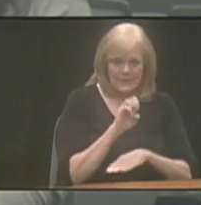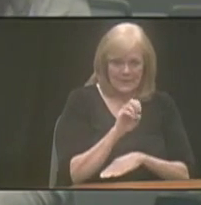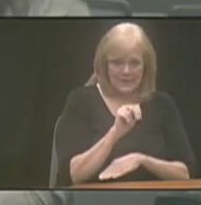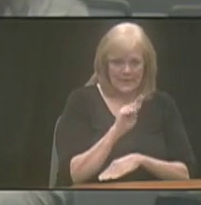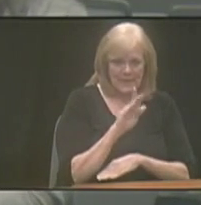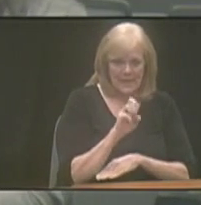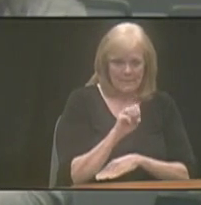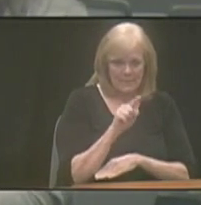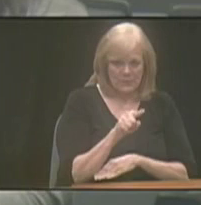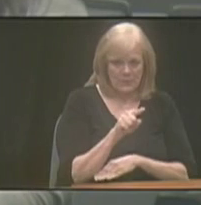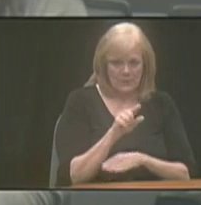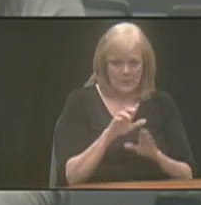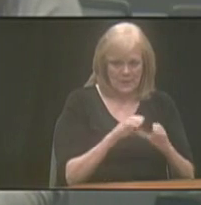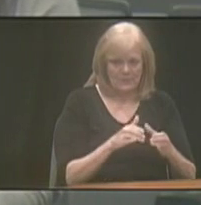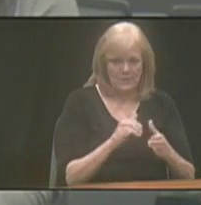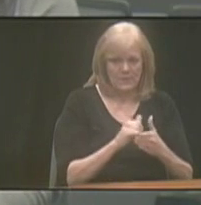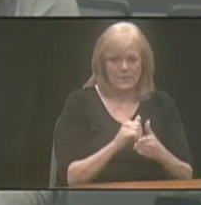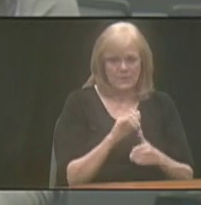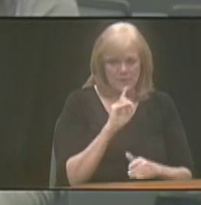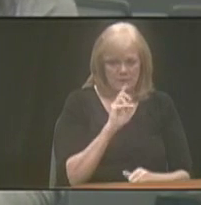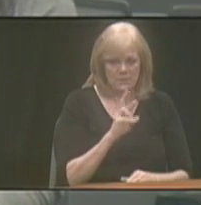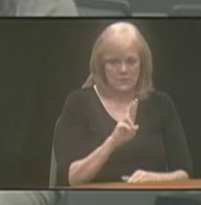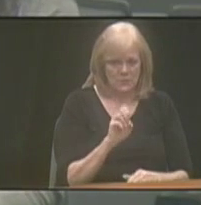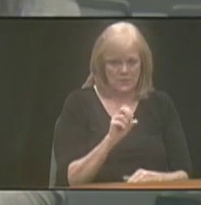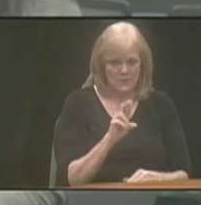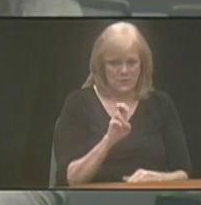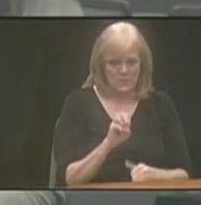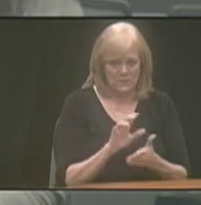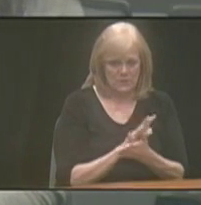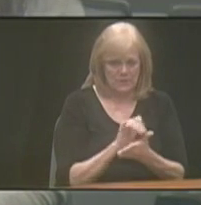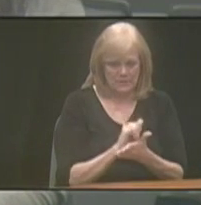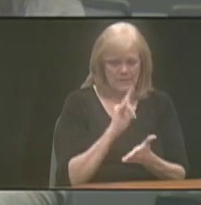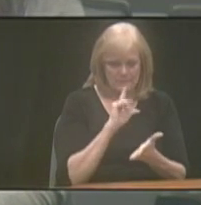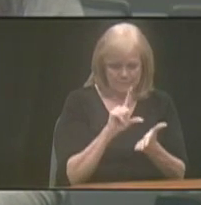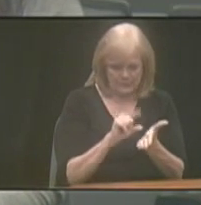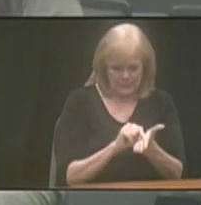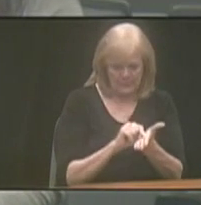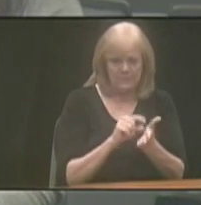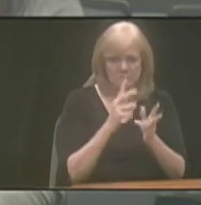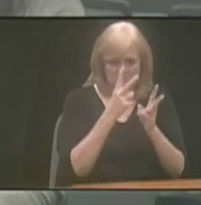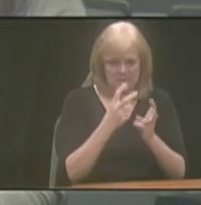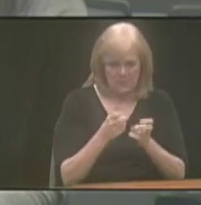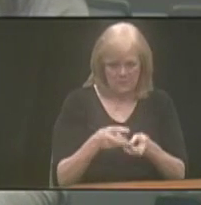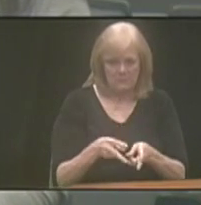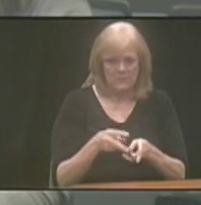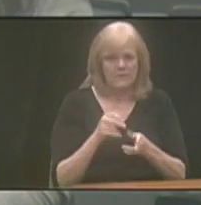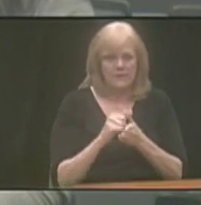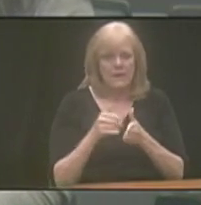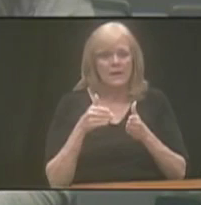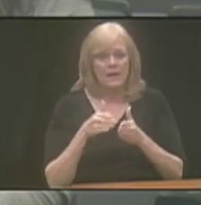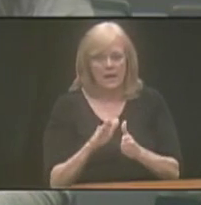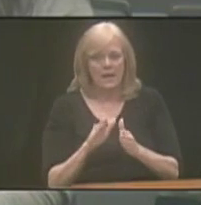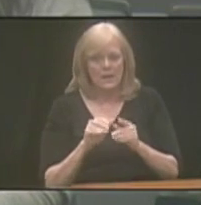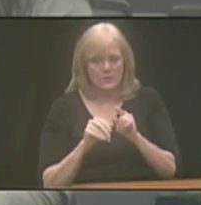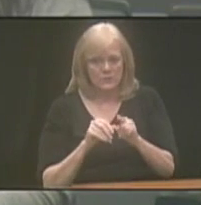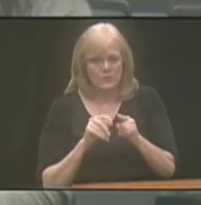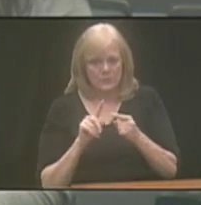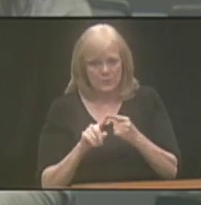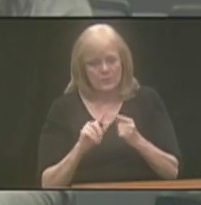Enable You category, there is a resource sheet that's printable and downloadable that allows you to